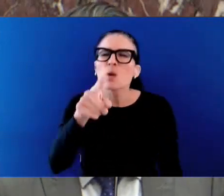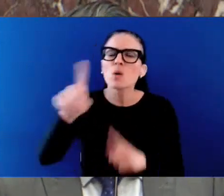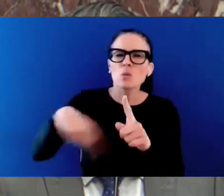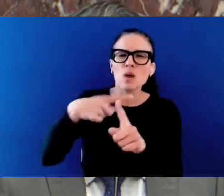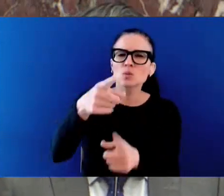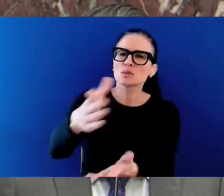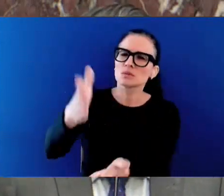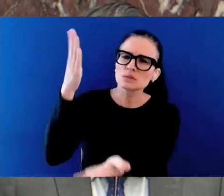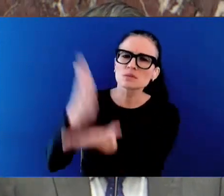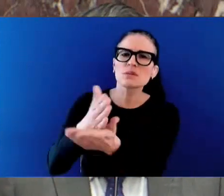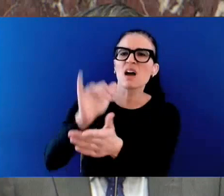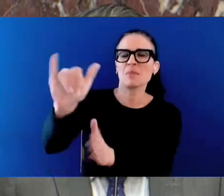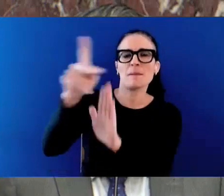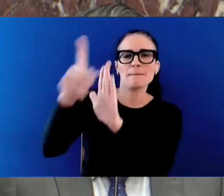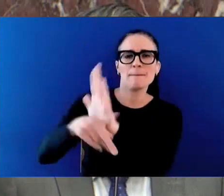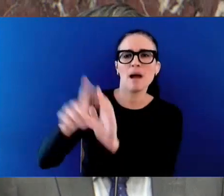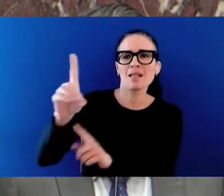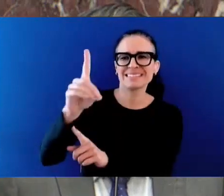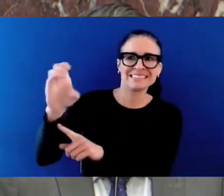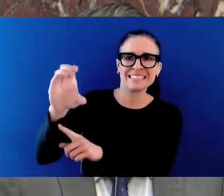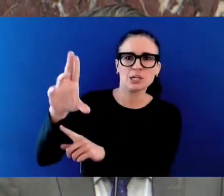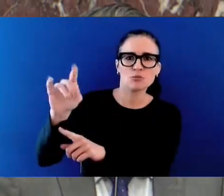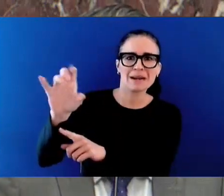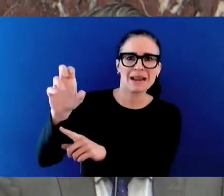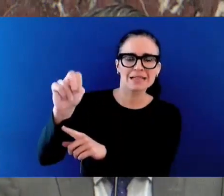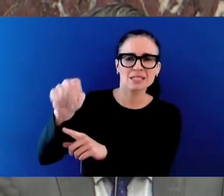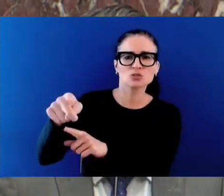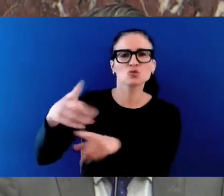decriminalization disaster?